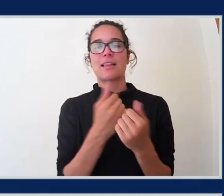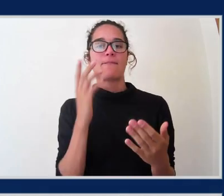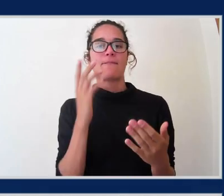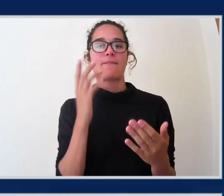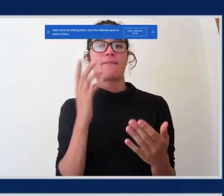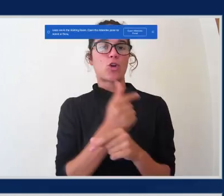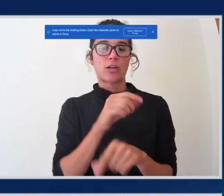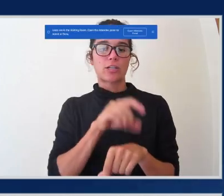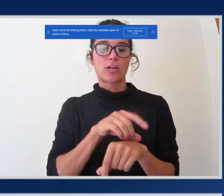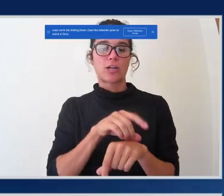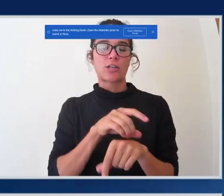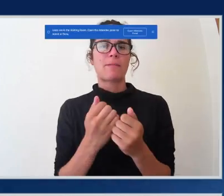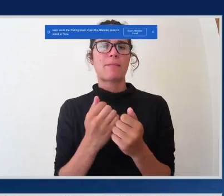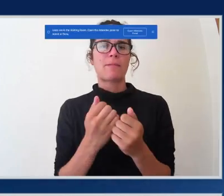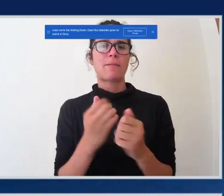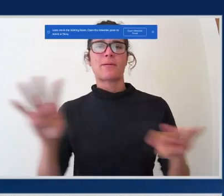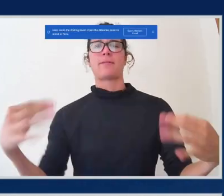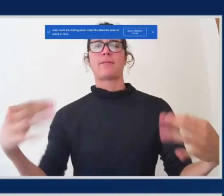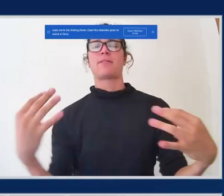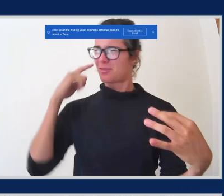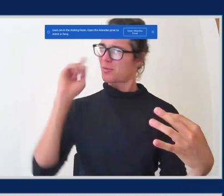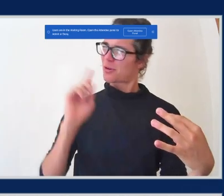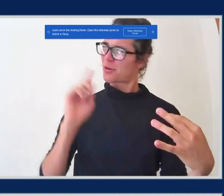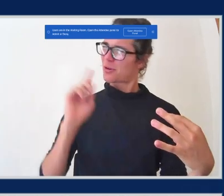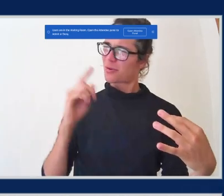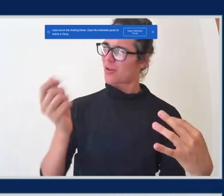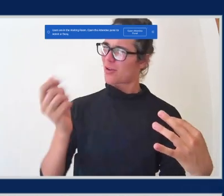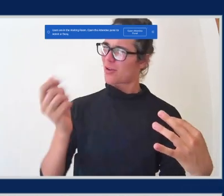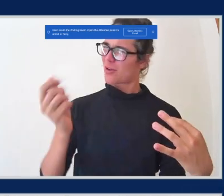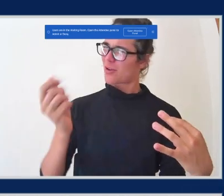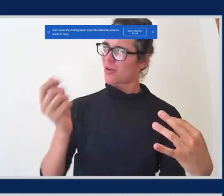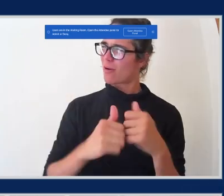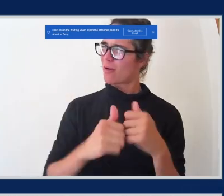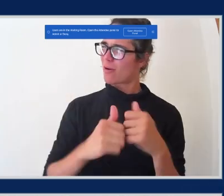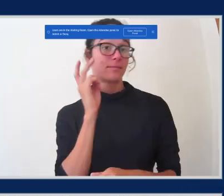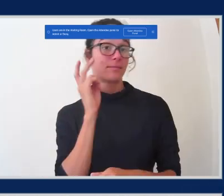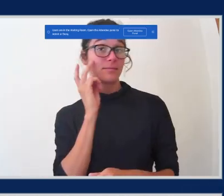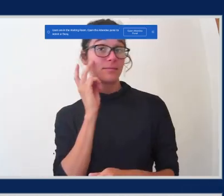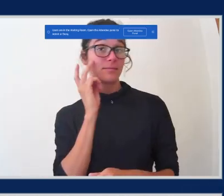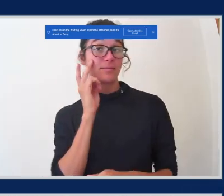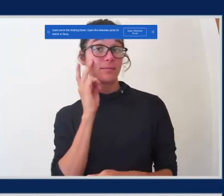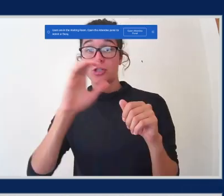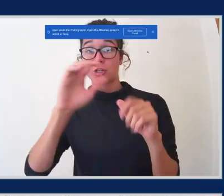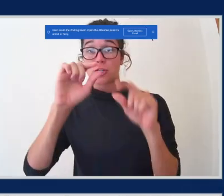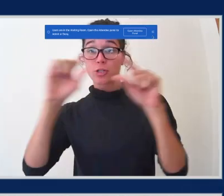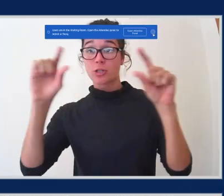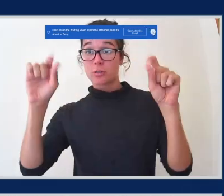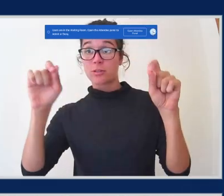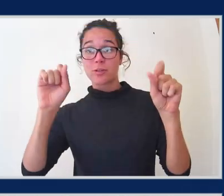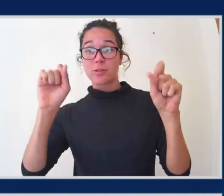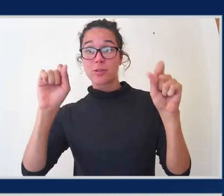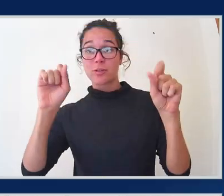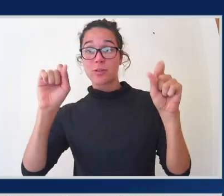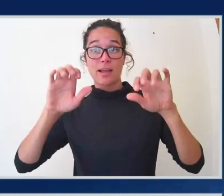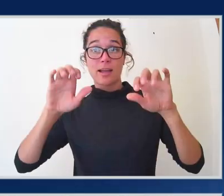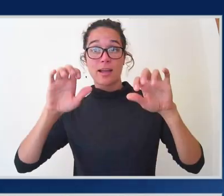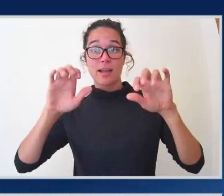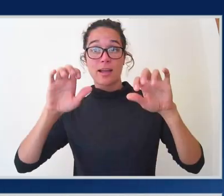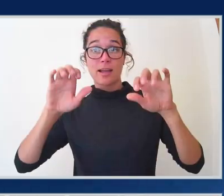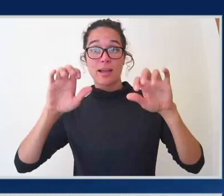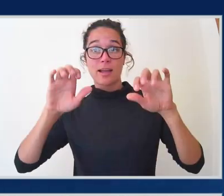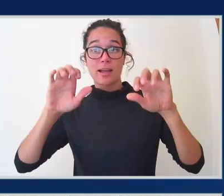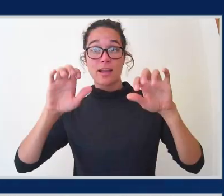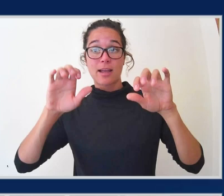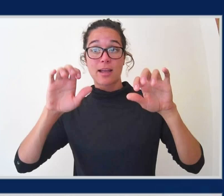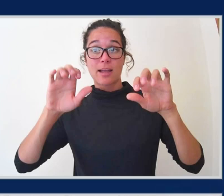How do I find it? Well, this cool thing right here, the search bar at the very top, you can type guard. Is it one word? One word.